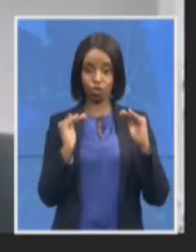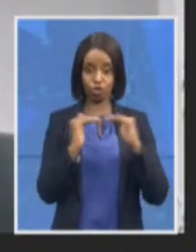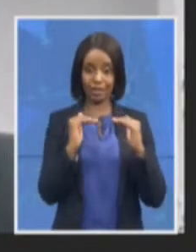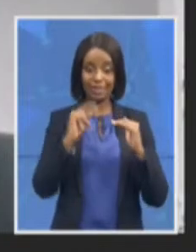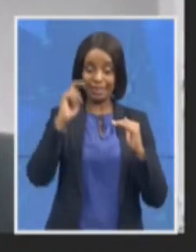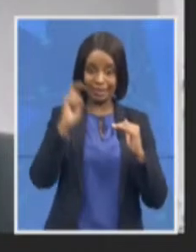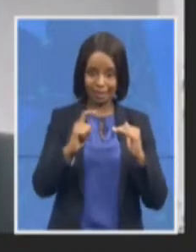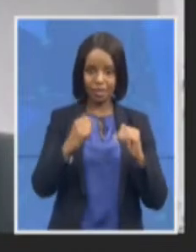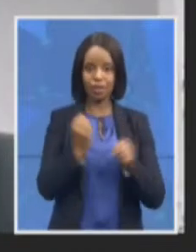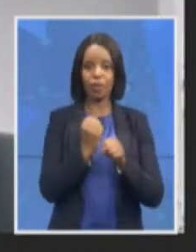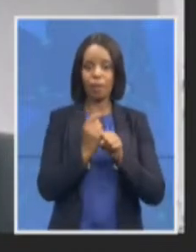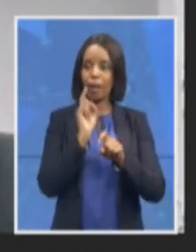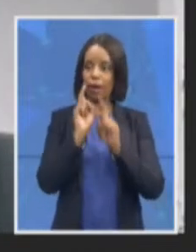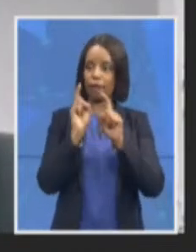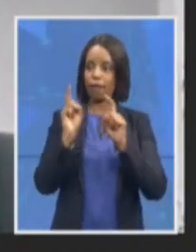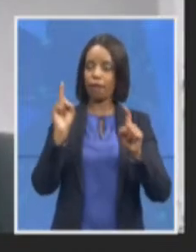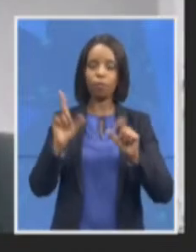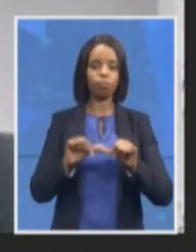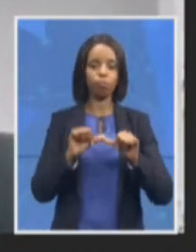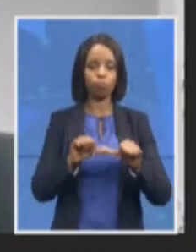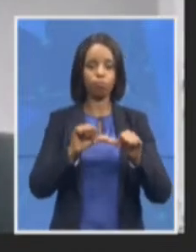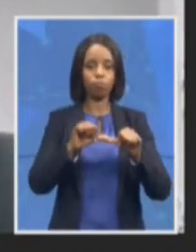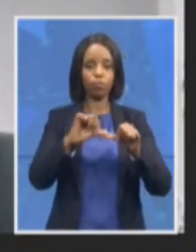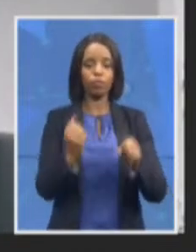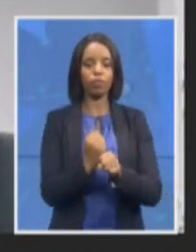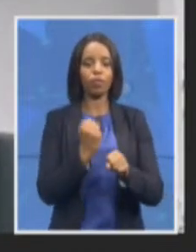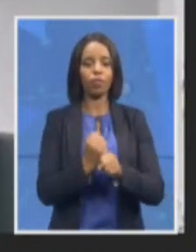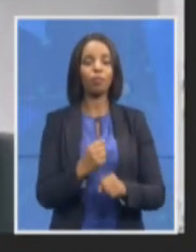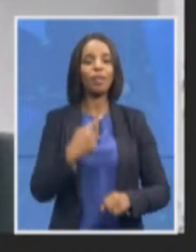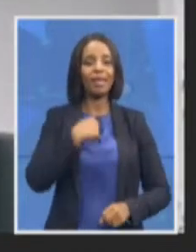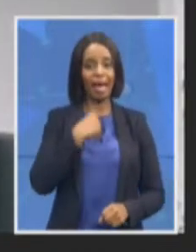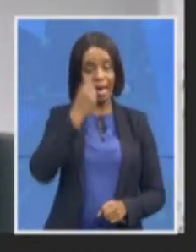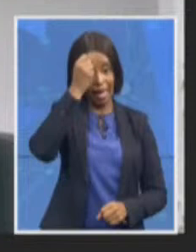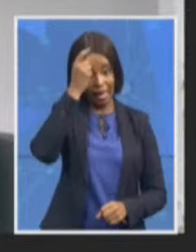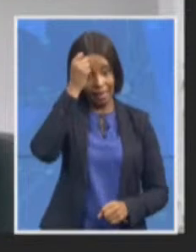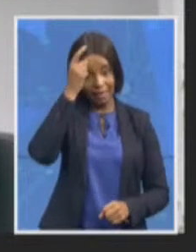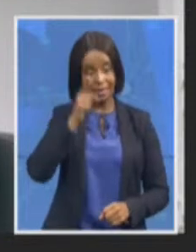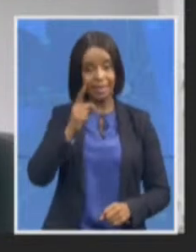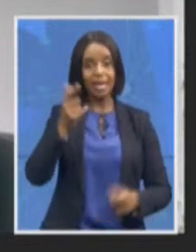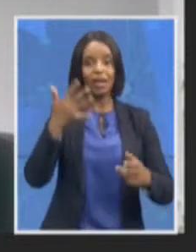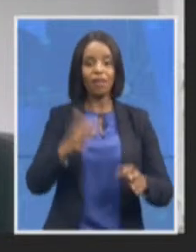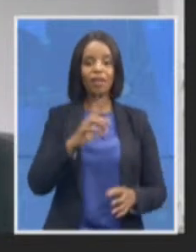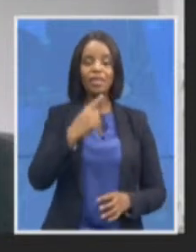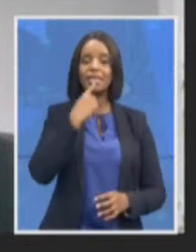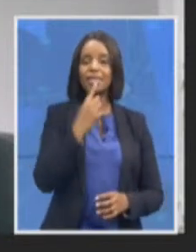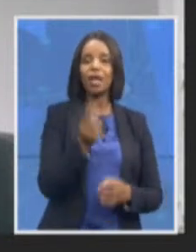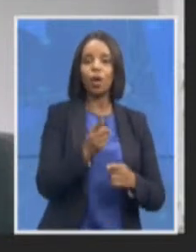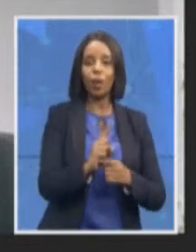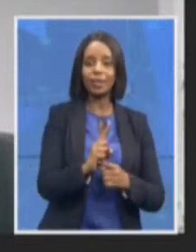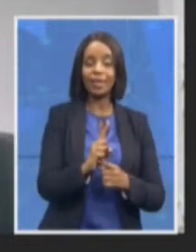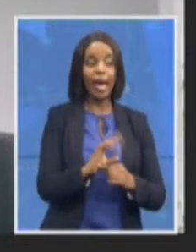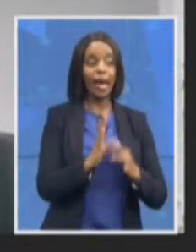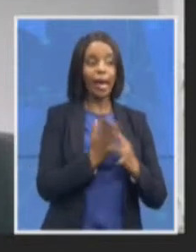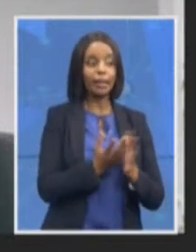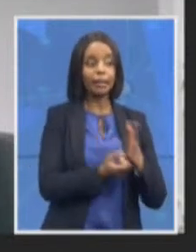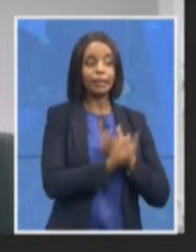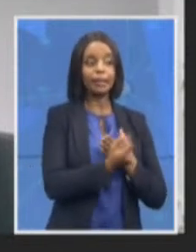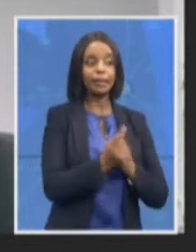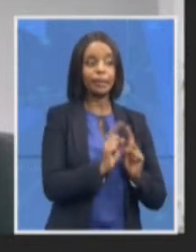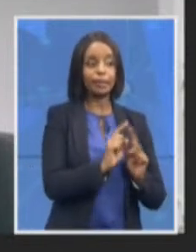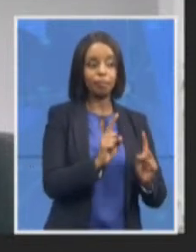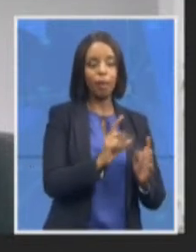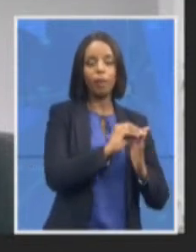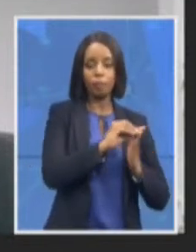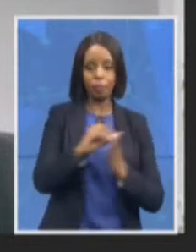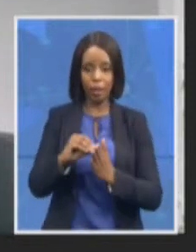that they will ensure that they bring cases to court and together with advocate Rabaji now who will be working closely